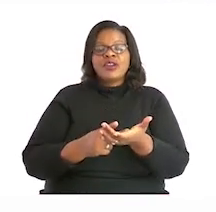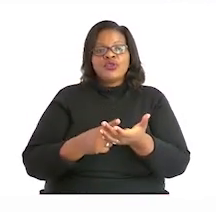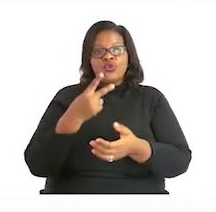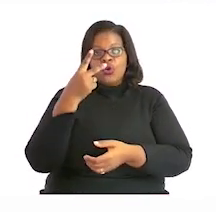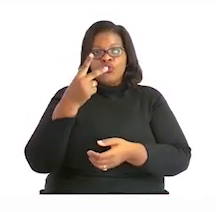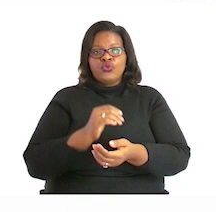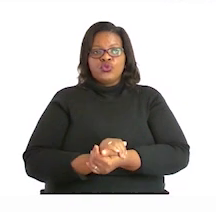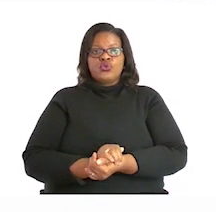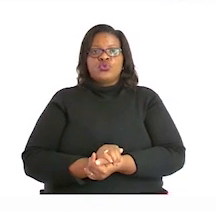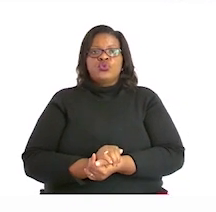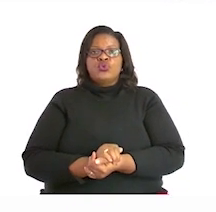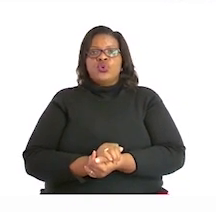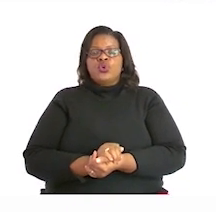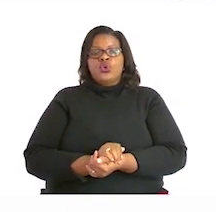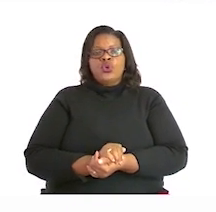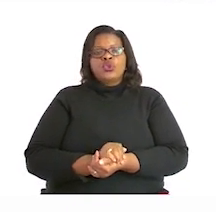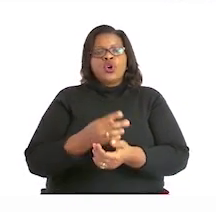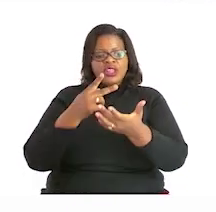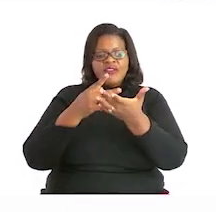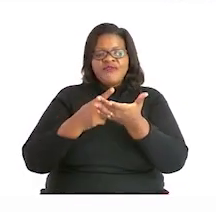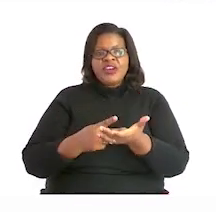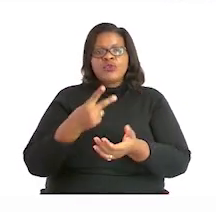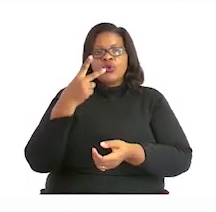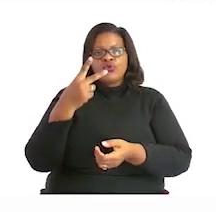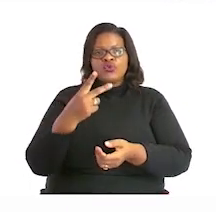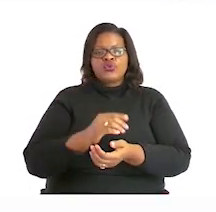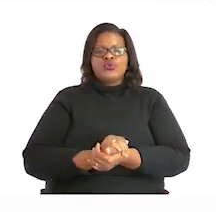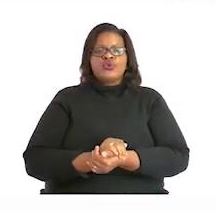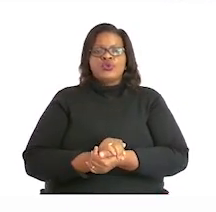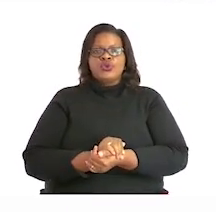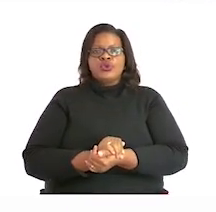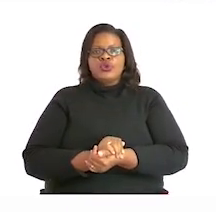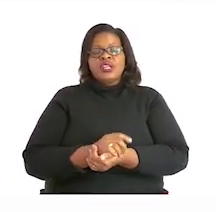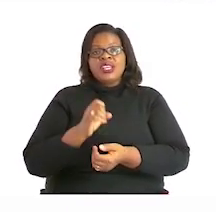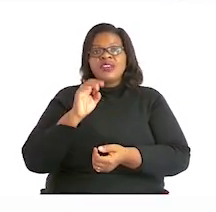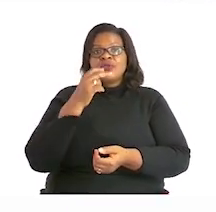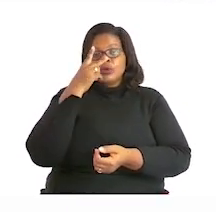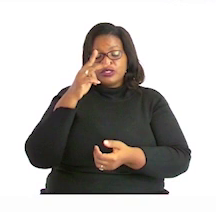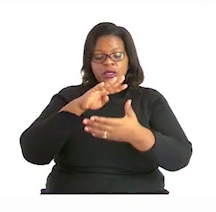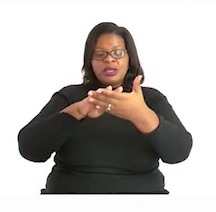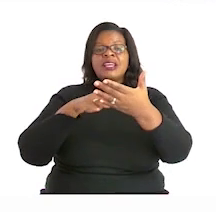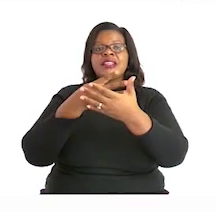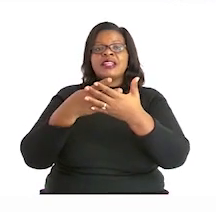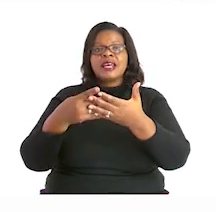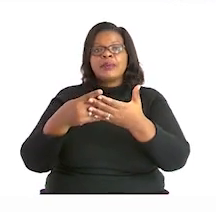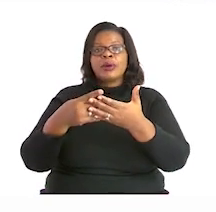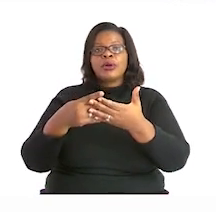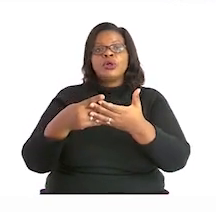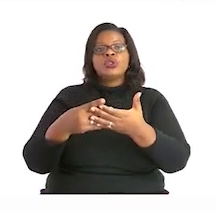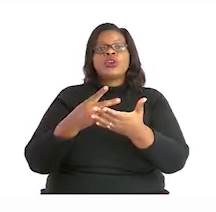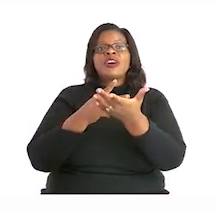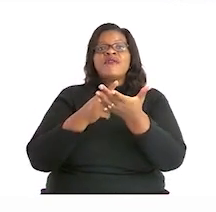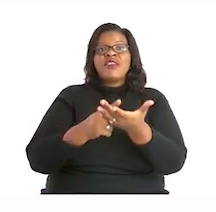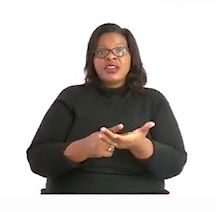What do you think, what is the value? If you said the value is two hundred, that